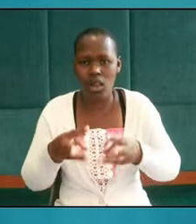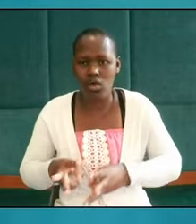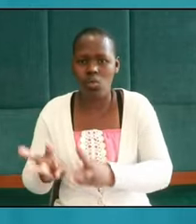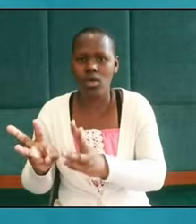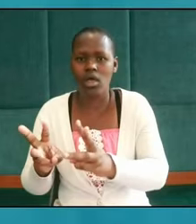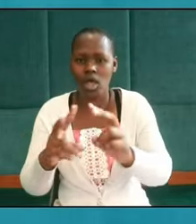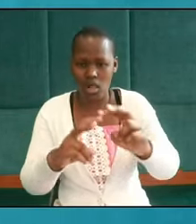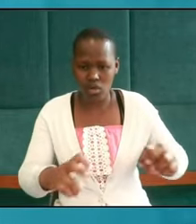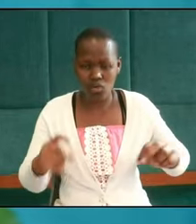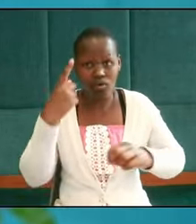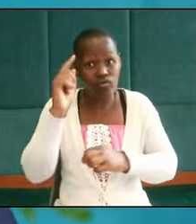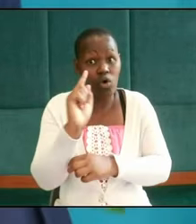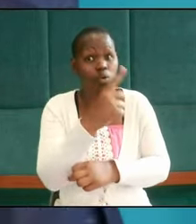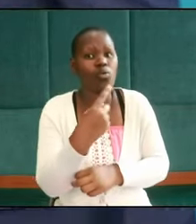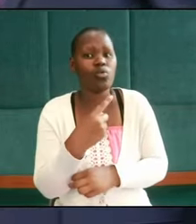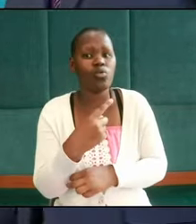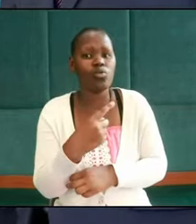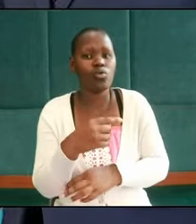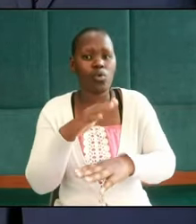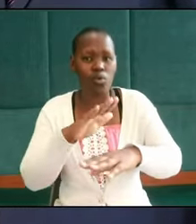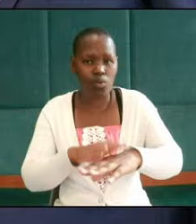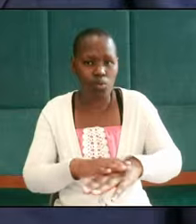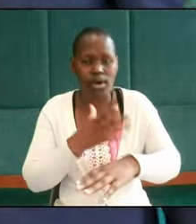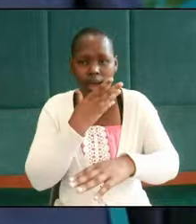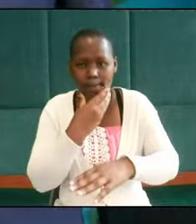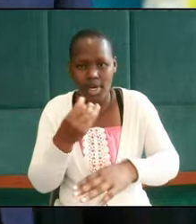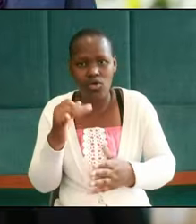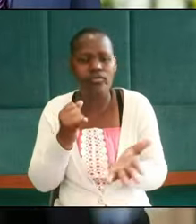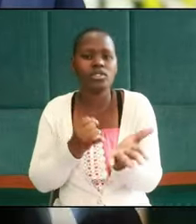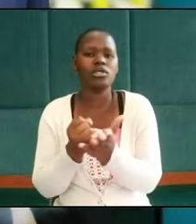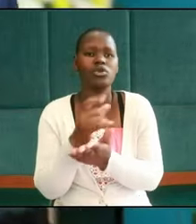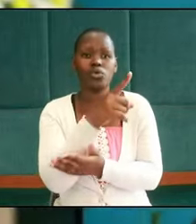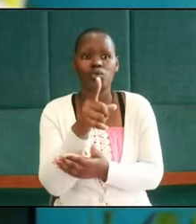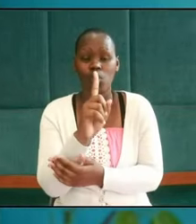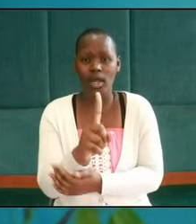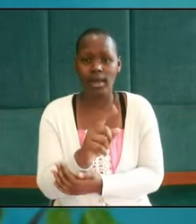will look for those who are men of integrity are you one